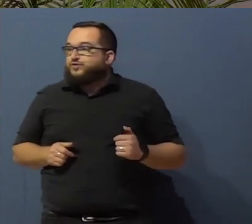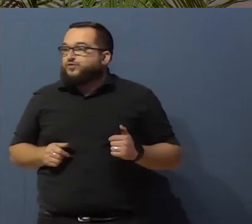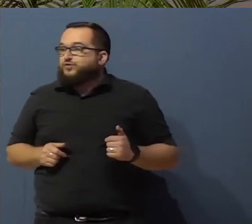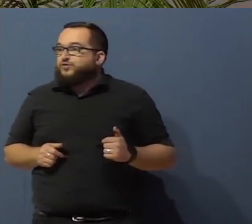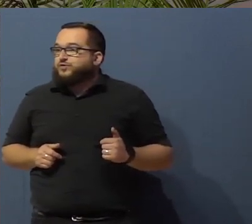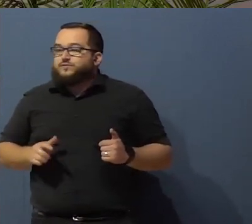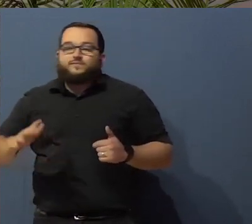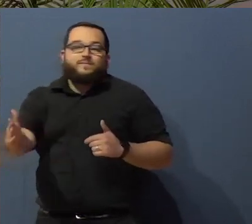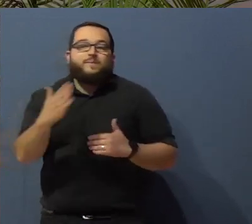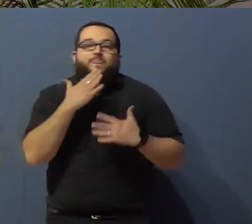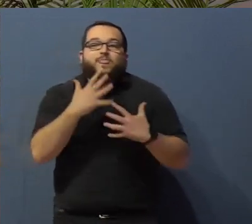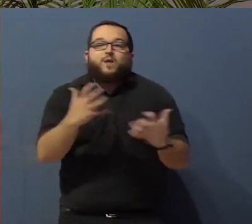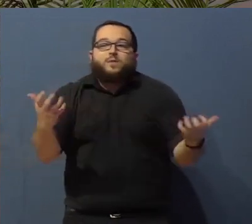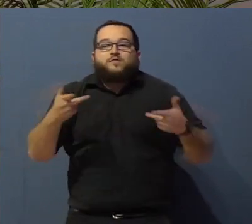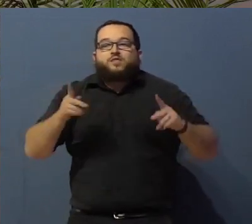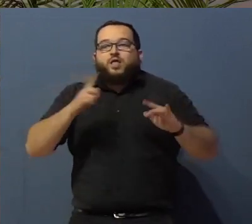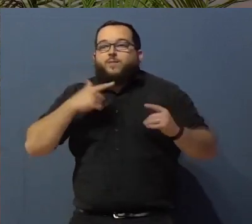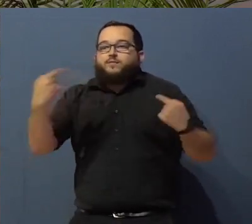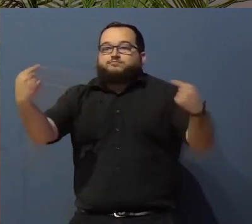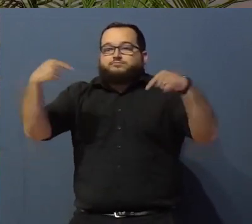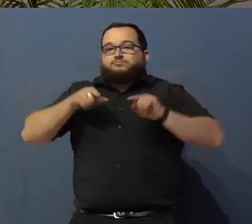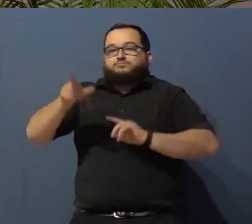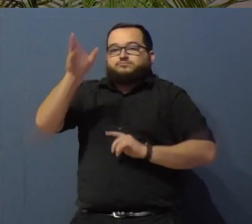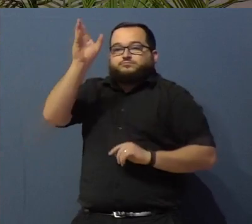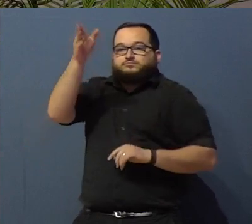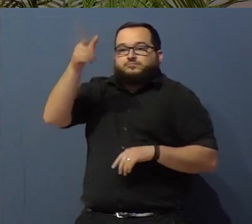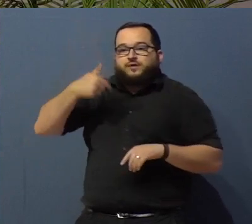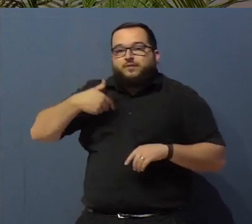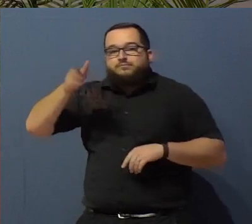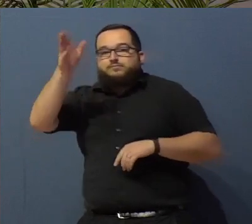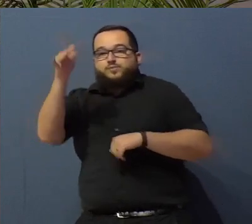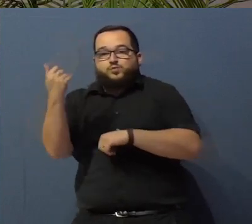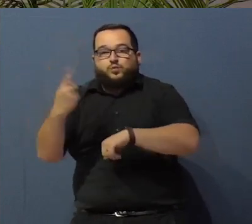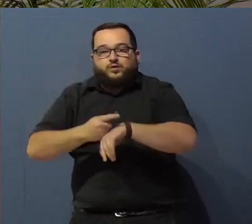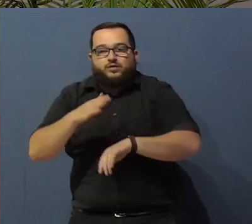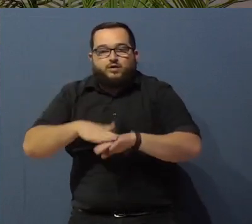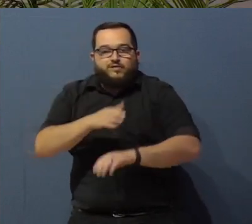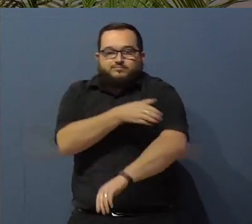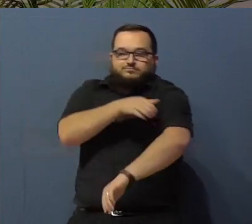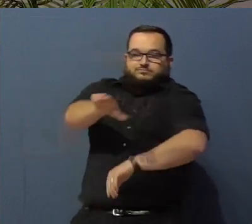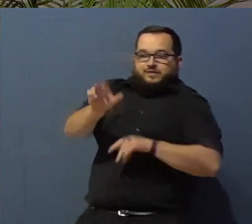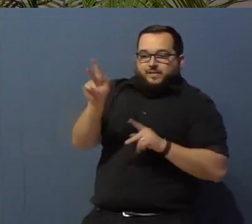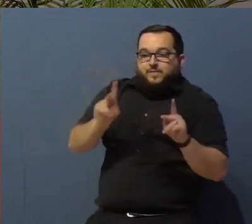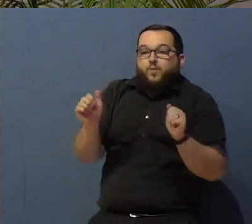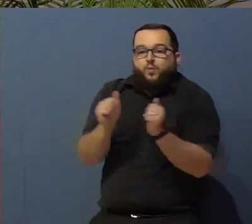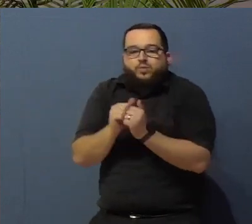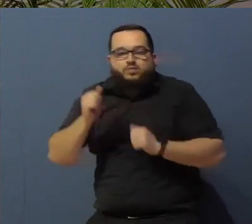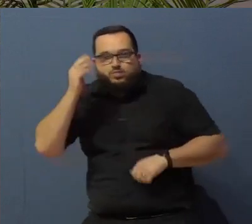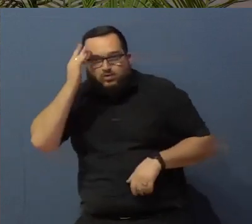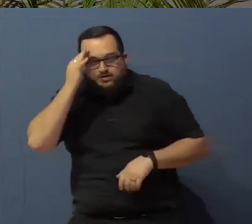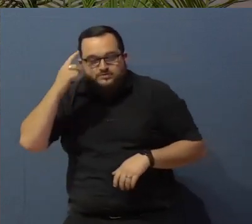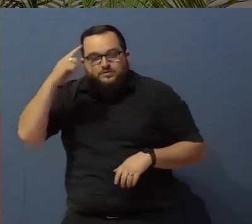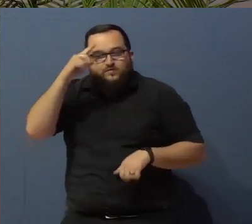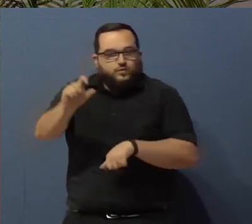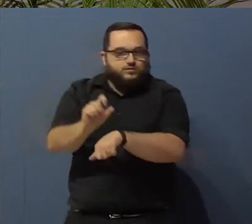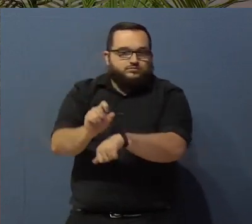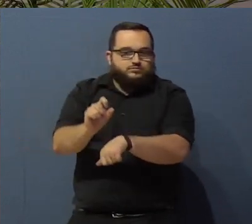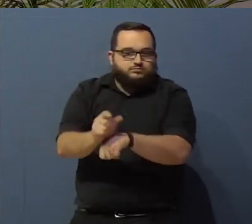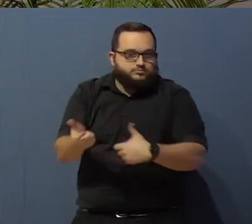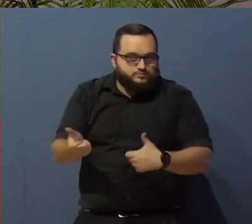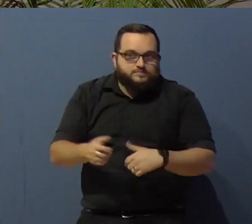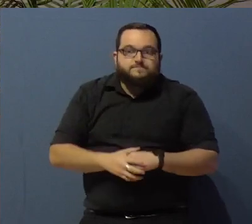Thanks so much for having me come here to speak, and I'm speaking today on empowering individuals with autism for employment.